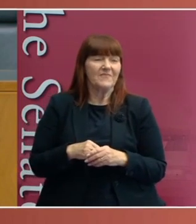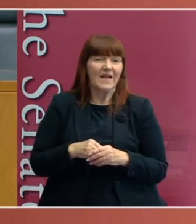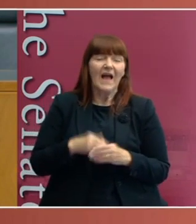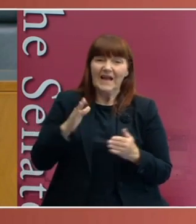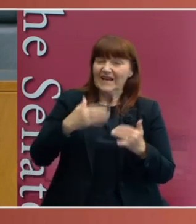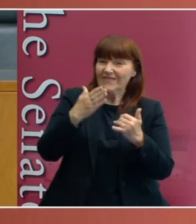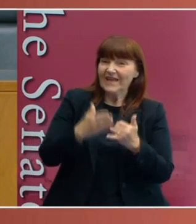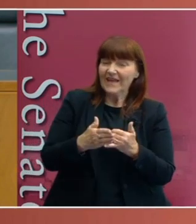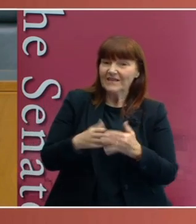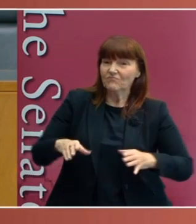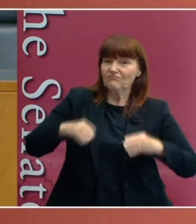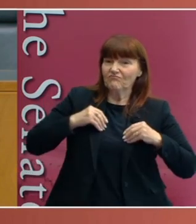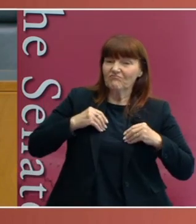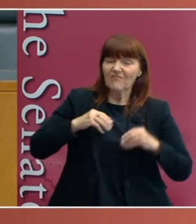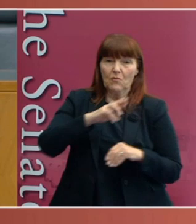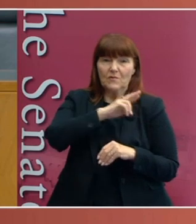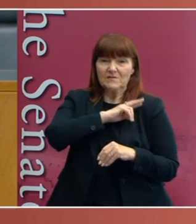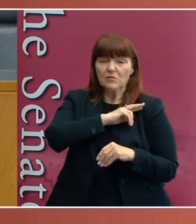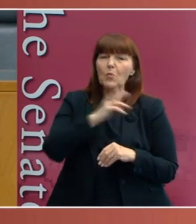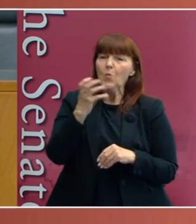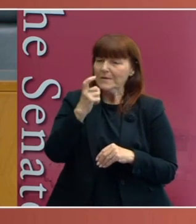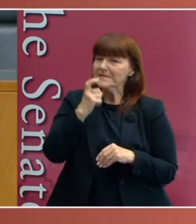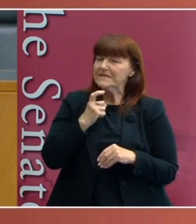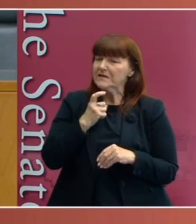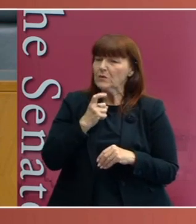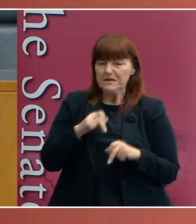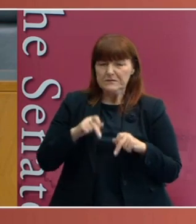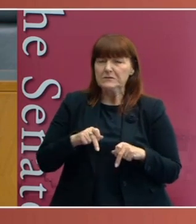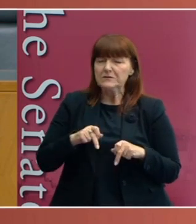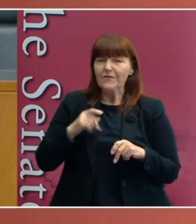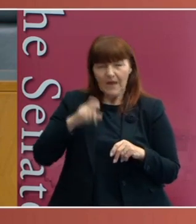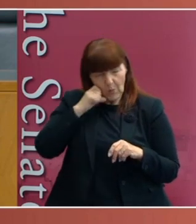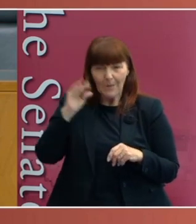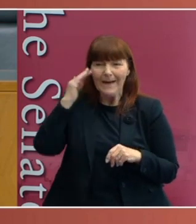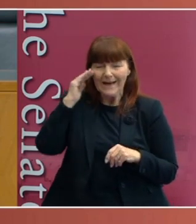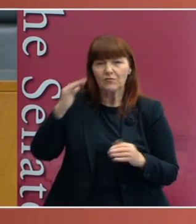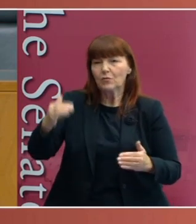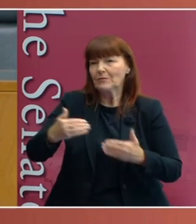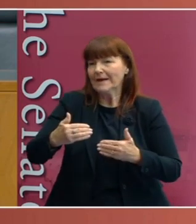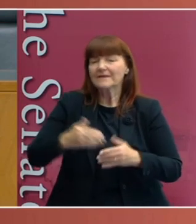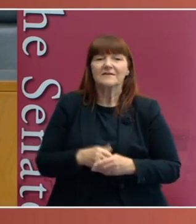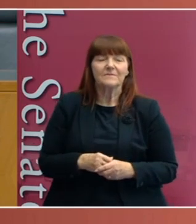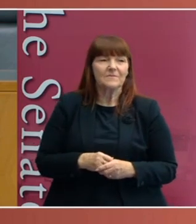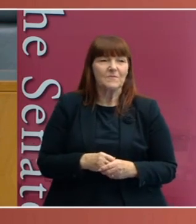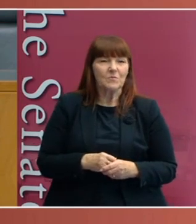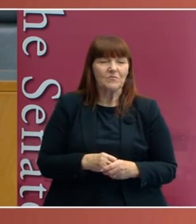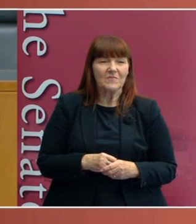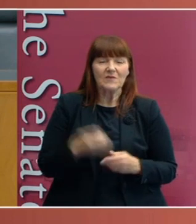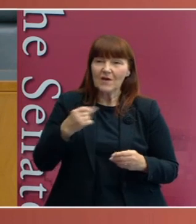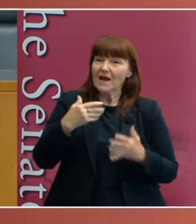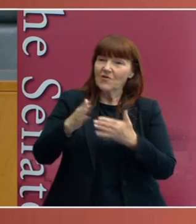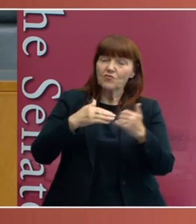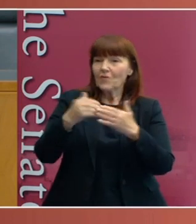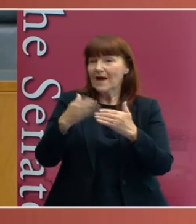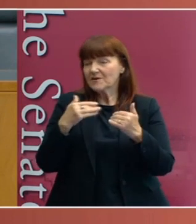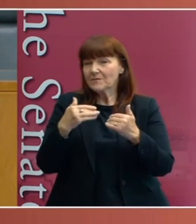end, they take that responsibility, you know, seriously and they will make efforts to protect them. And so you can have all the arrangements